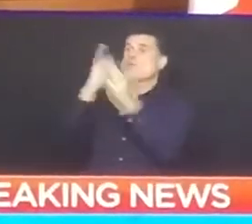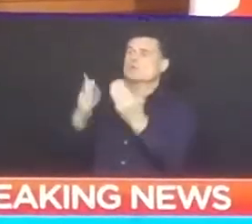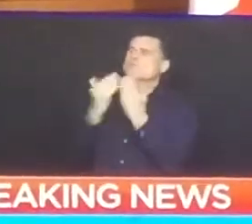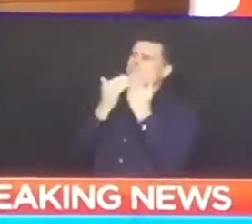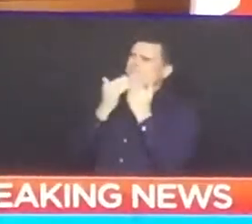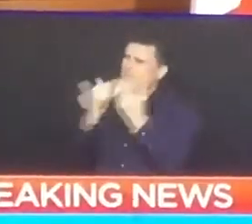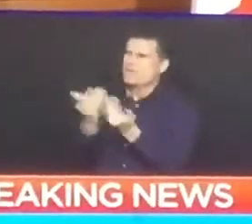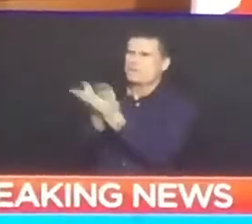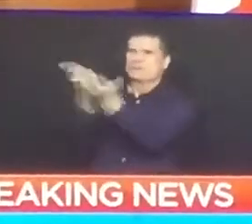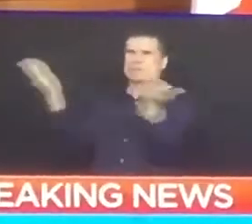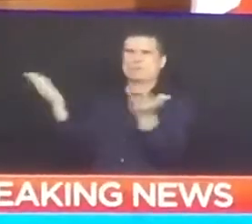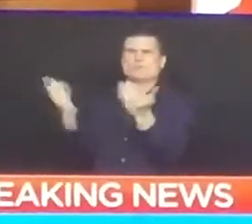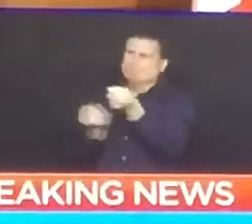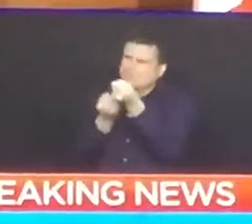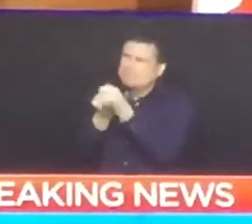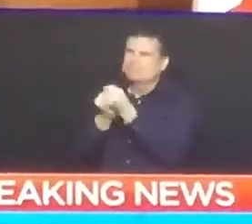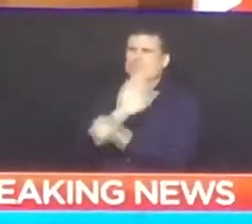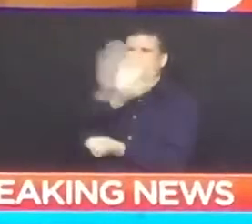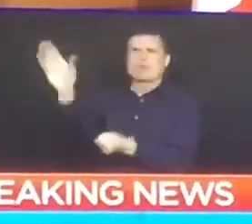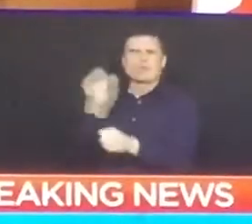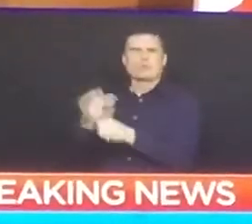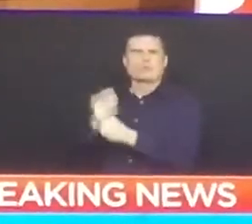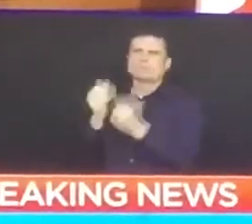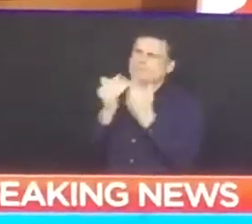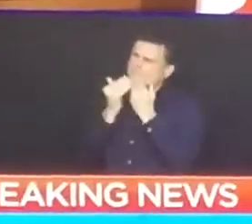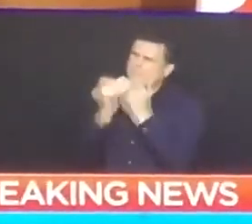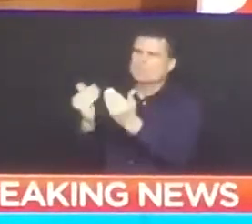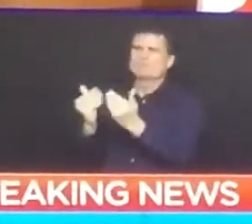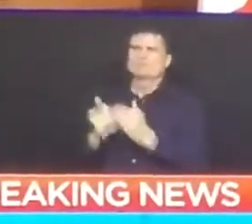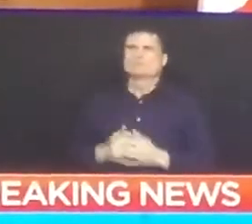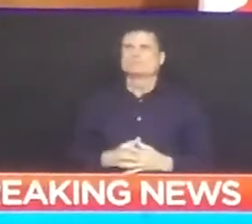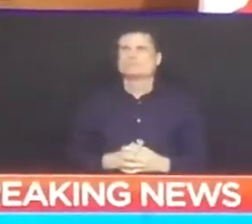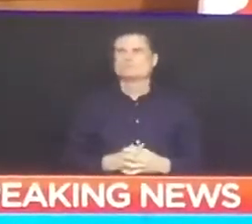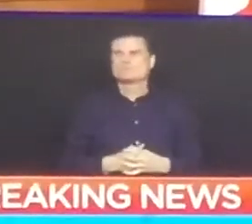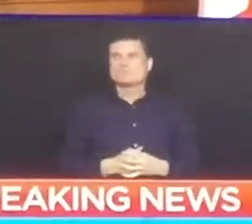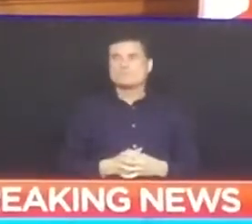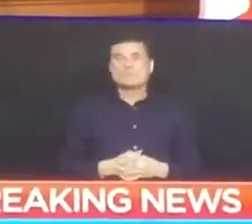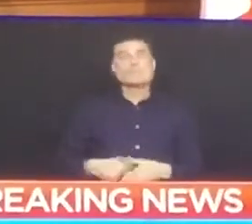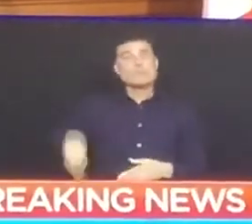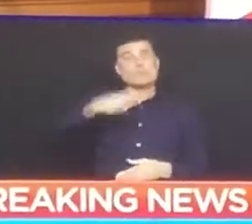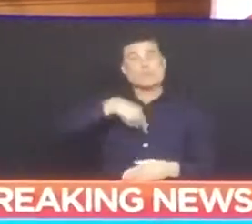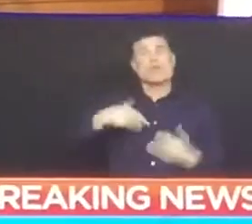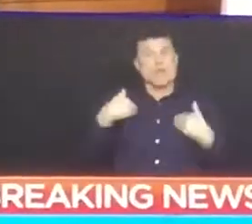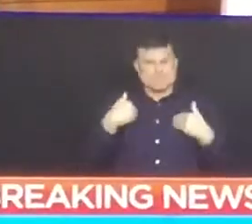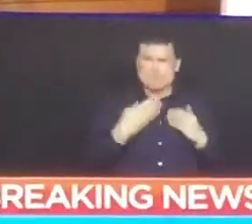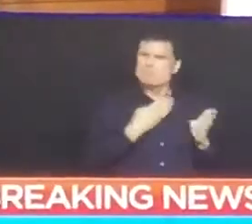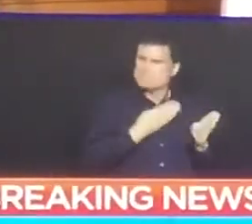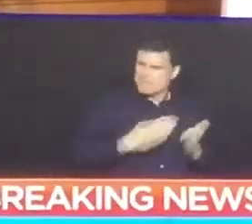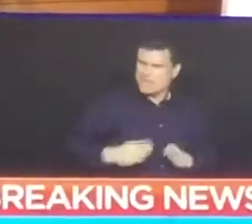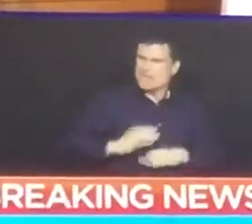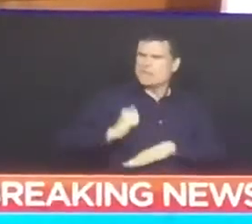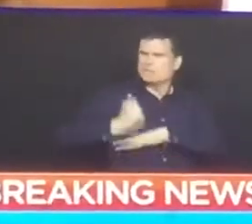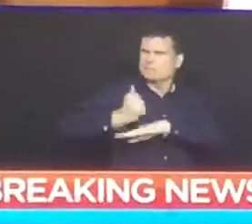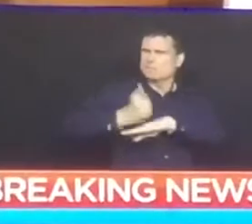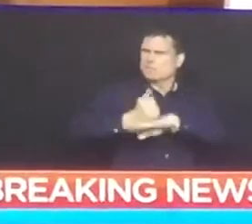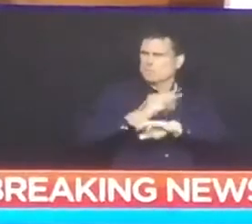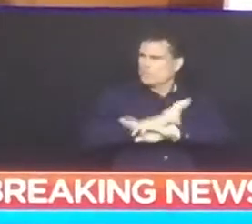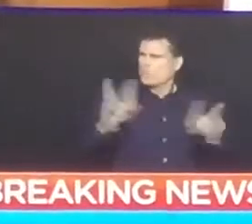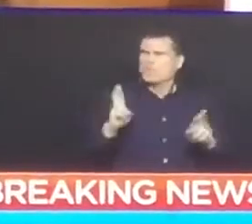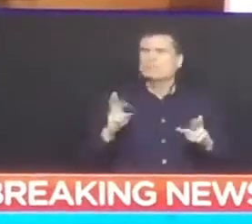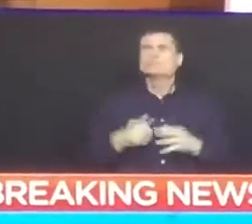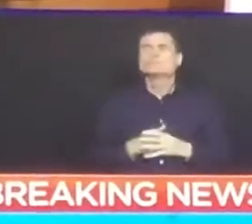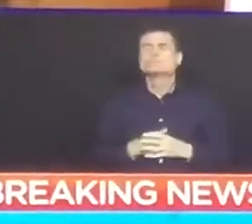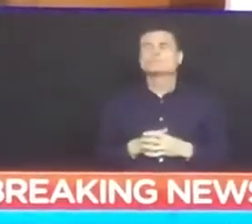capacity and you have support. We're leaving no stone unturned as we gather the personal protective equipment you need to stay